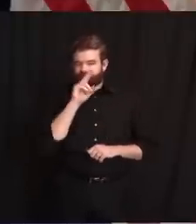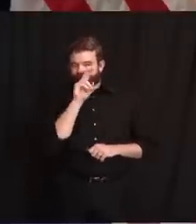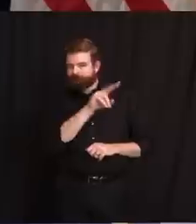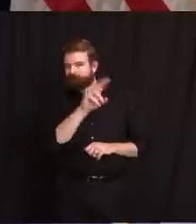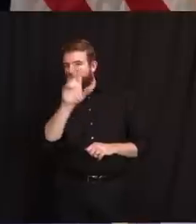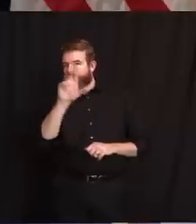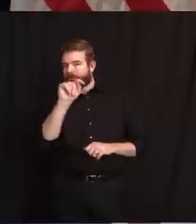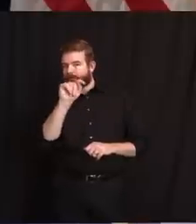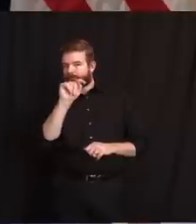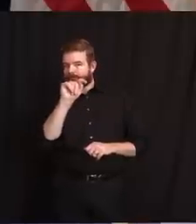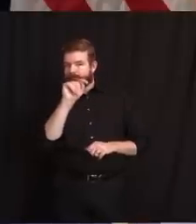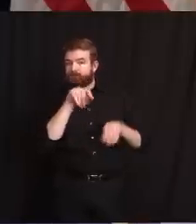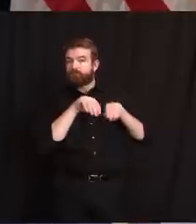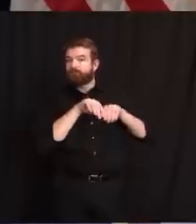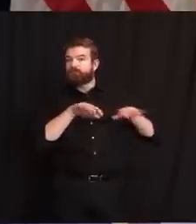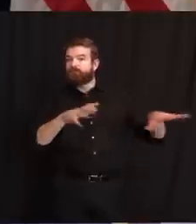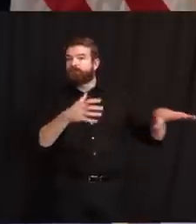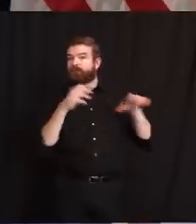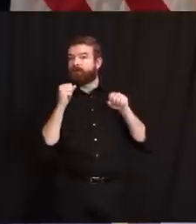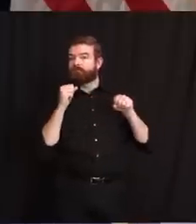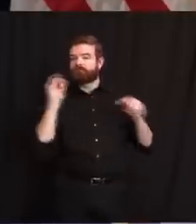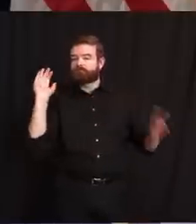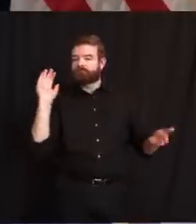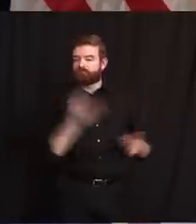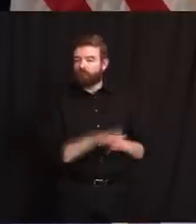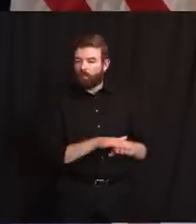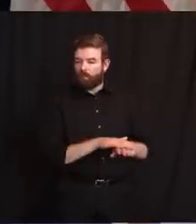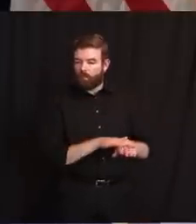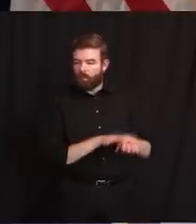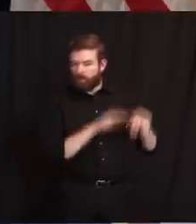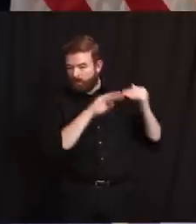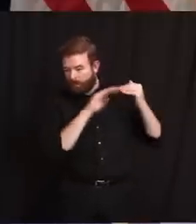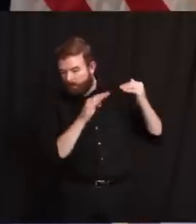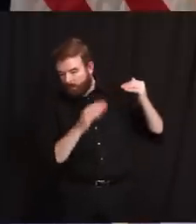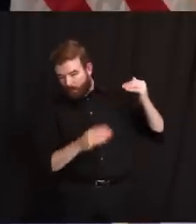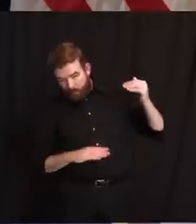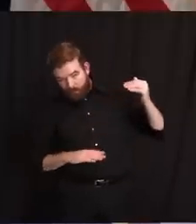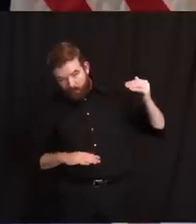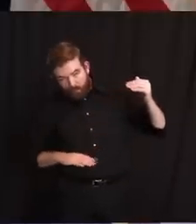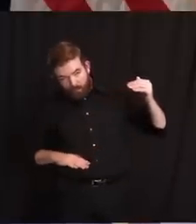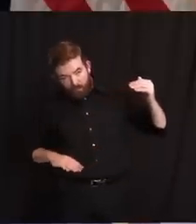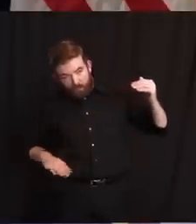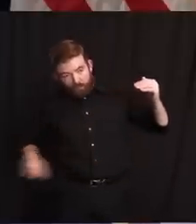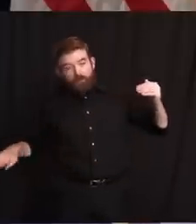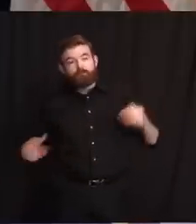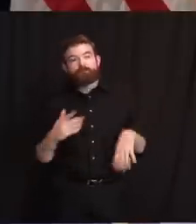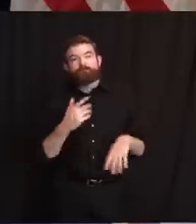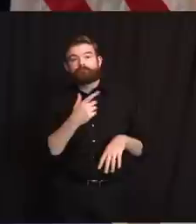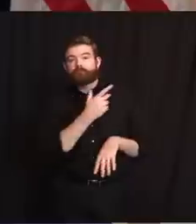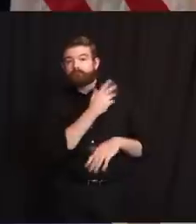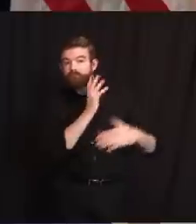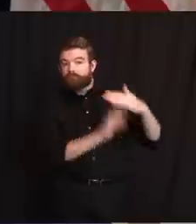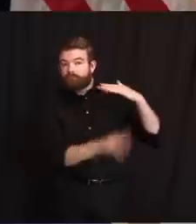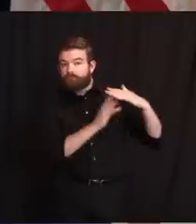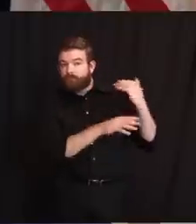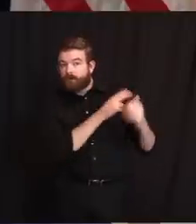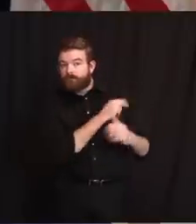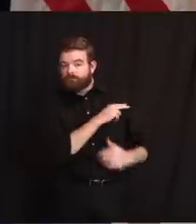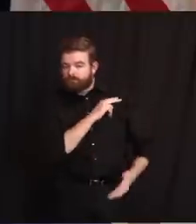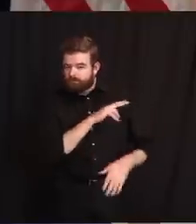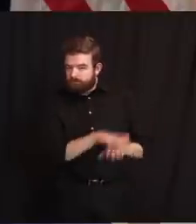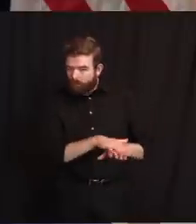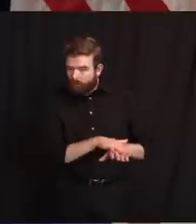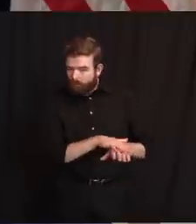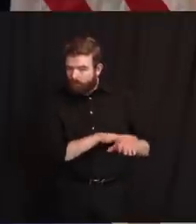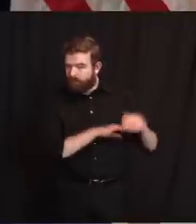positivity curves that we show always, the new hospitalizations, know, that we keep them driving in the